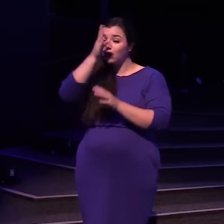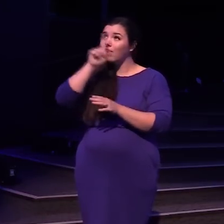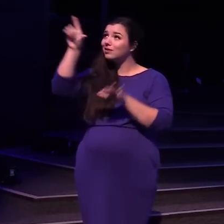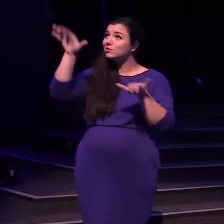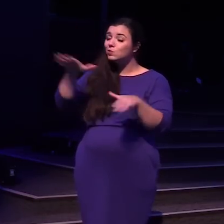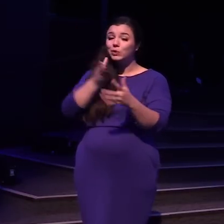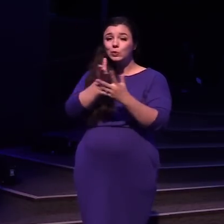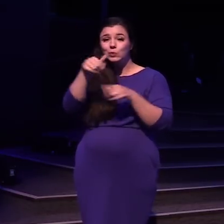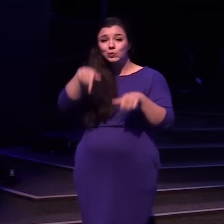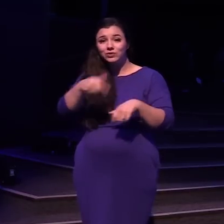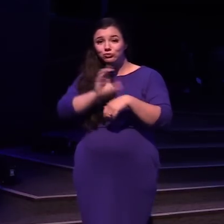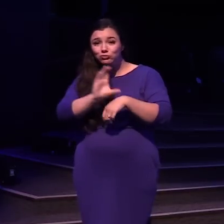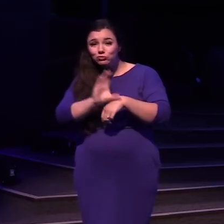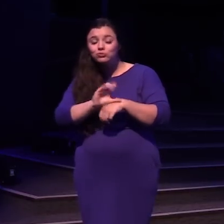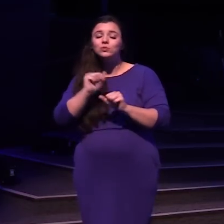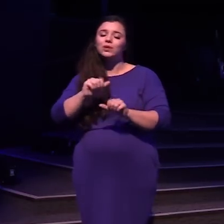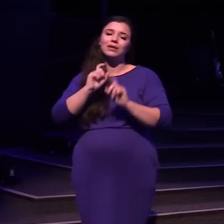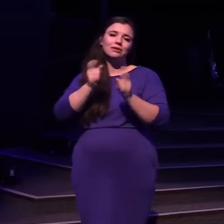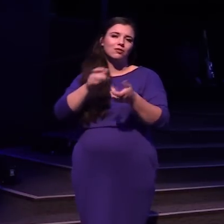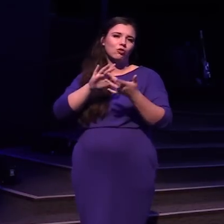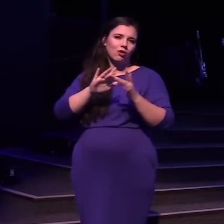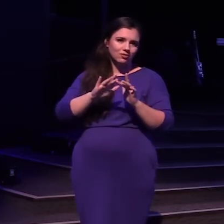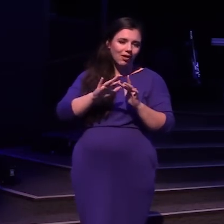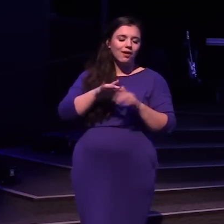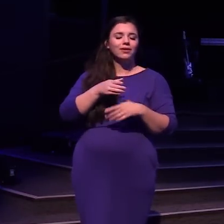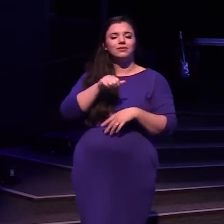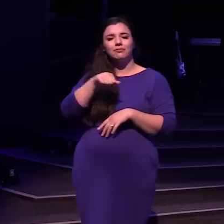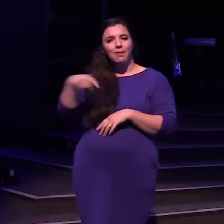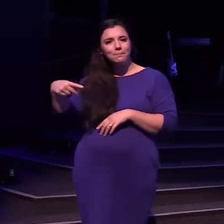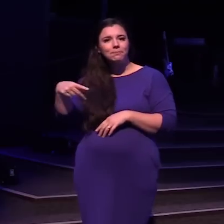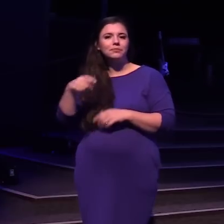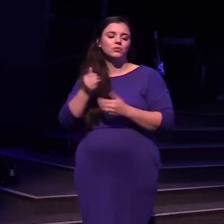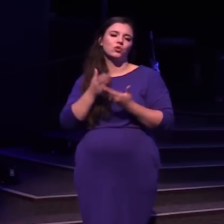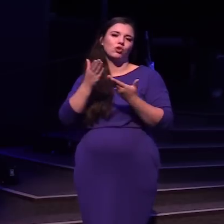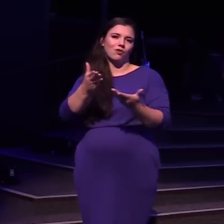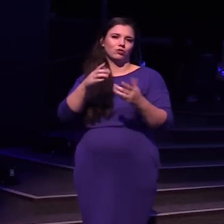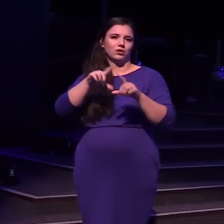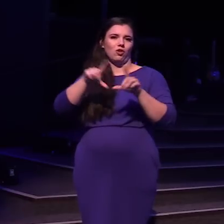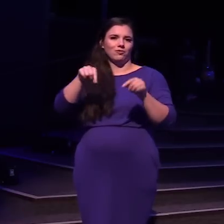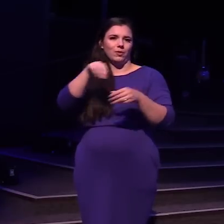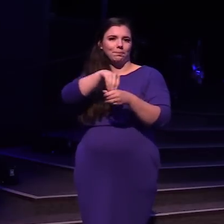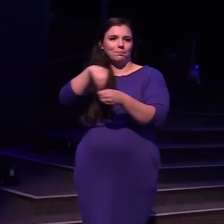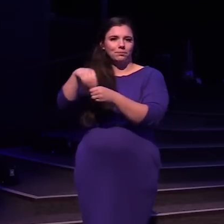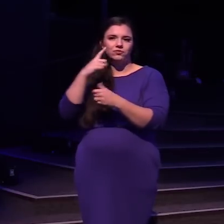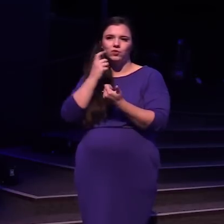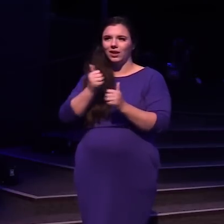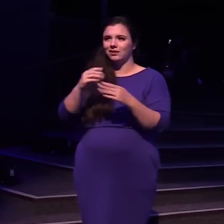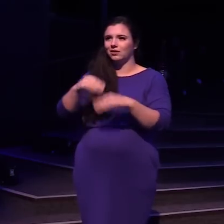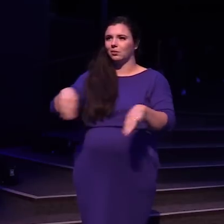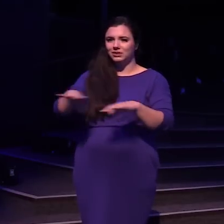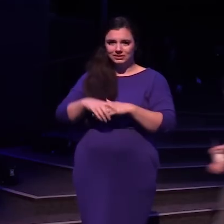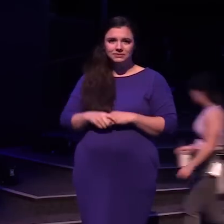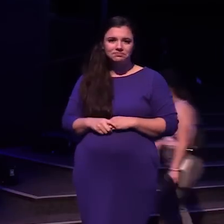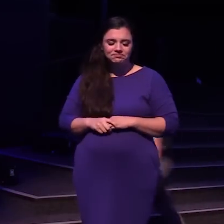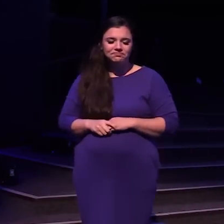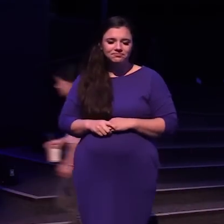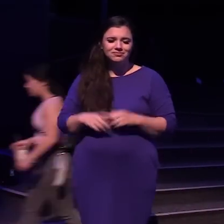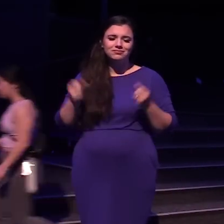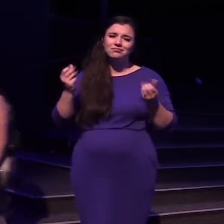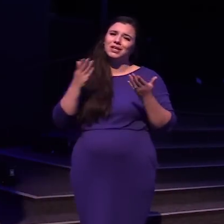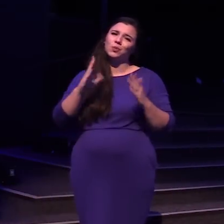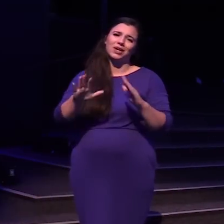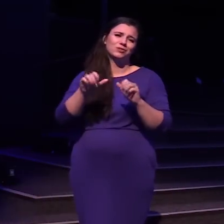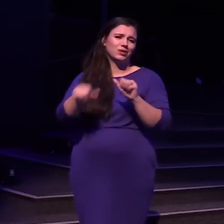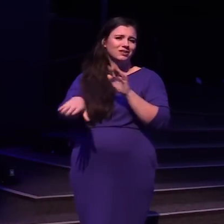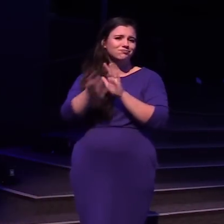Gateway You can give on our website, our mobile app, or in one of the offering envelopes at any of our campuses There are so many ways you can